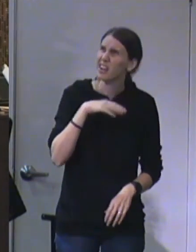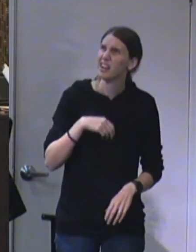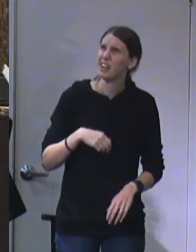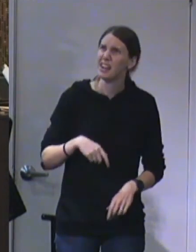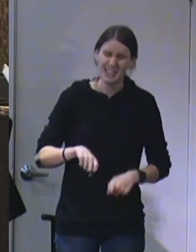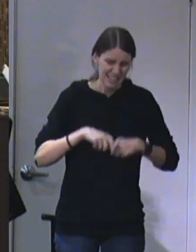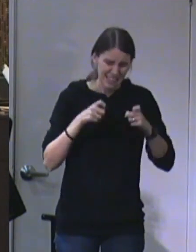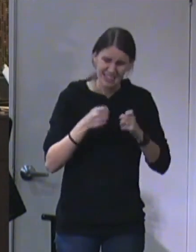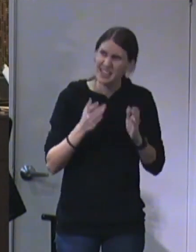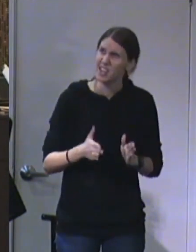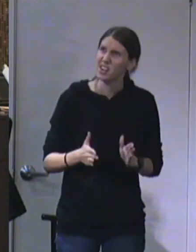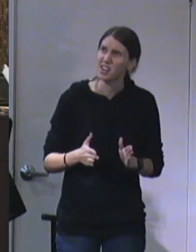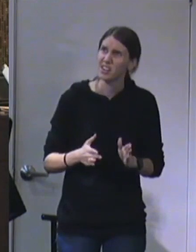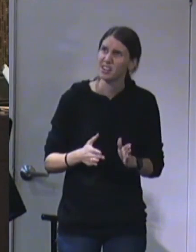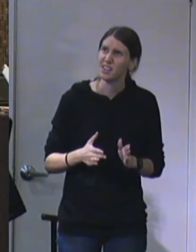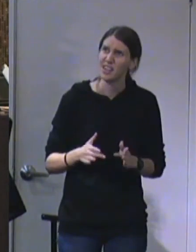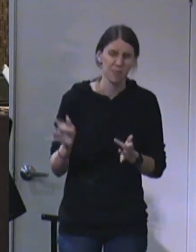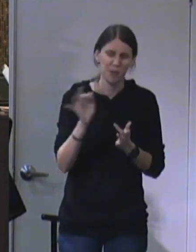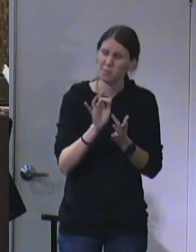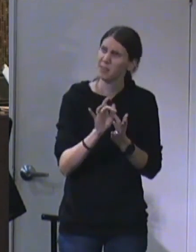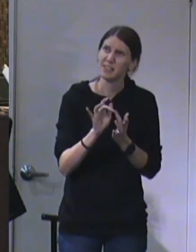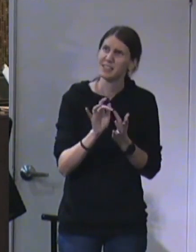I'm just a sinner, I'm not you,